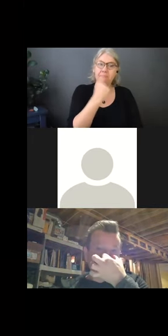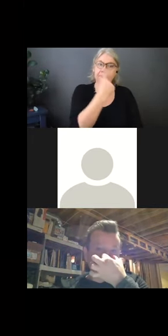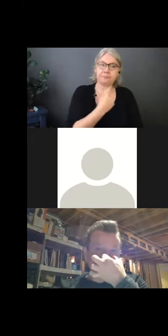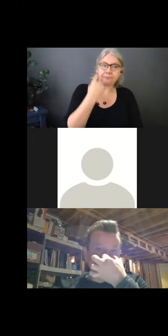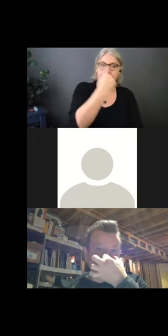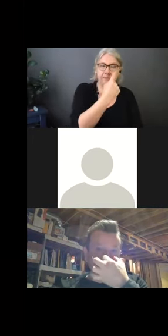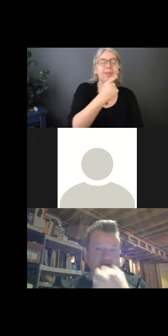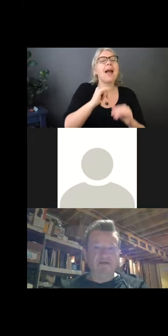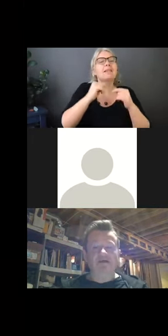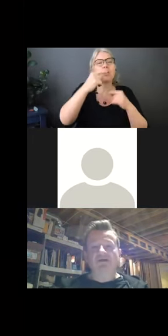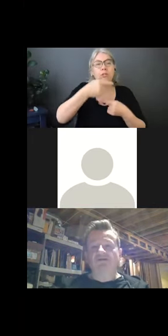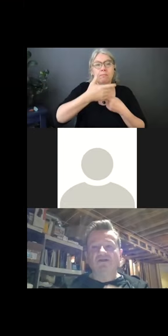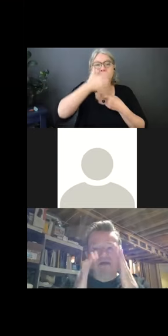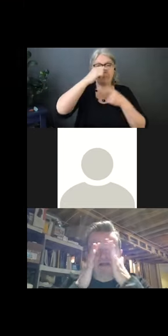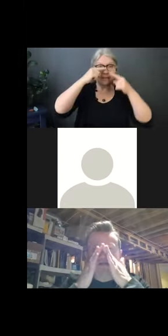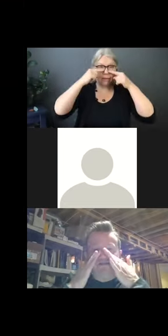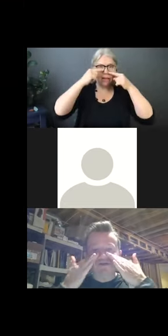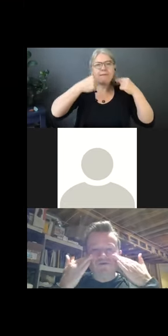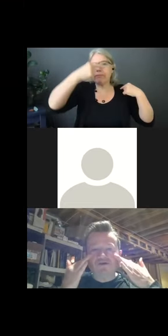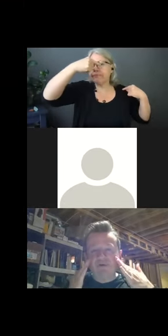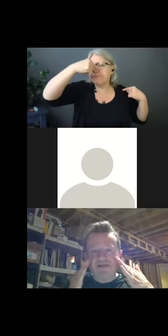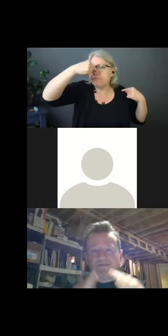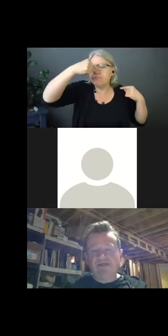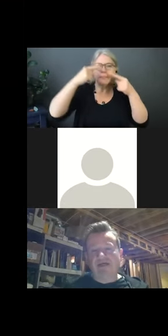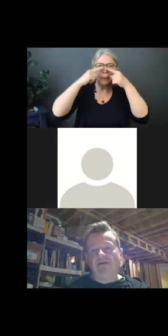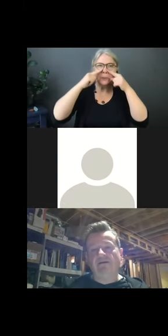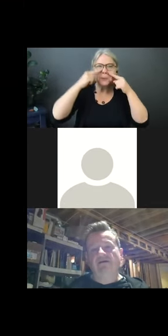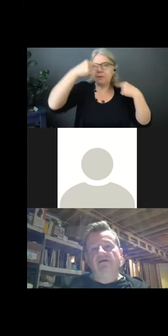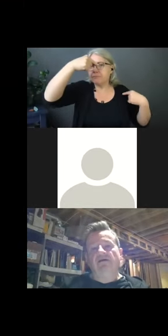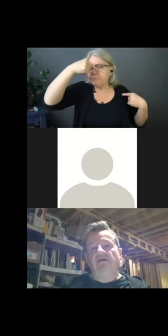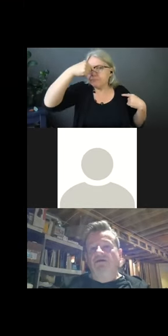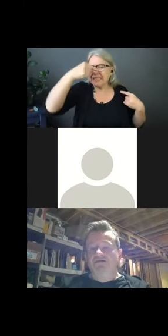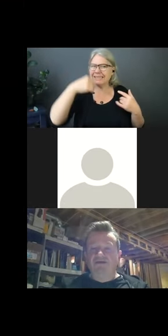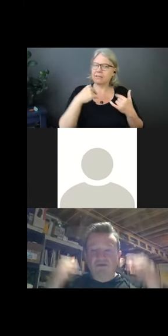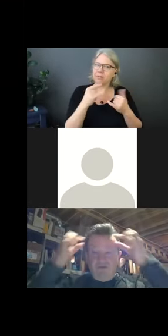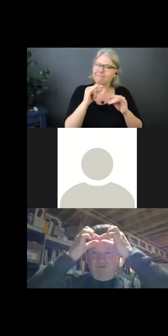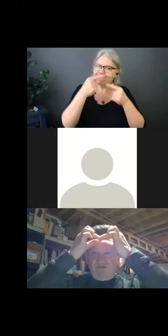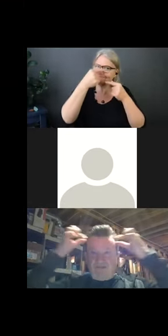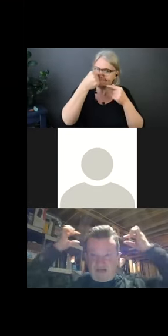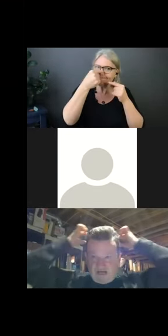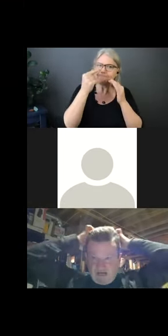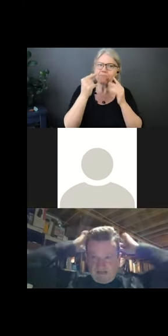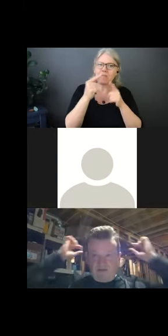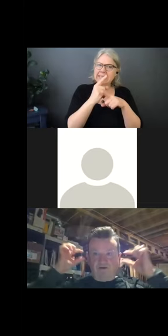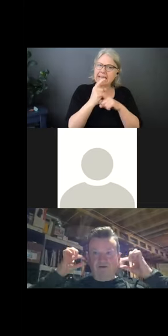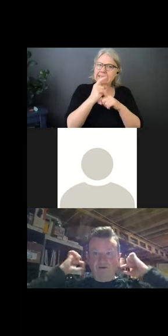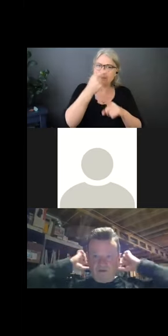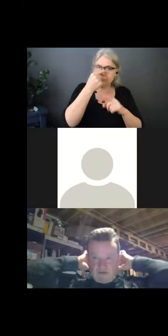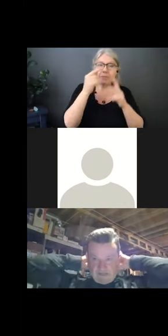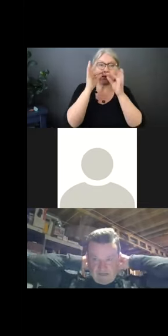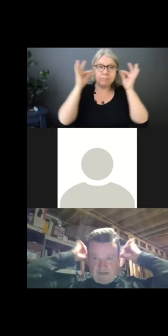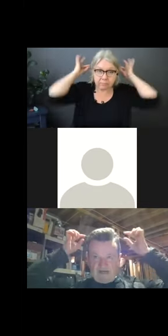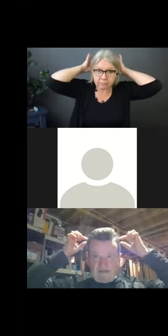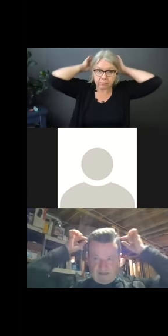to pinch against your nose so that you get it as secure as you possibly can. You want to secure it. If it's the ties, then you're going to